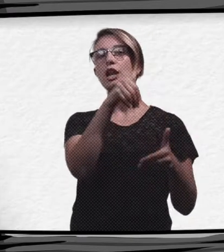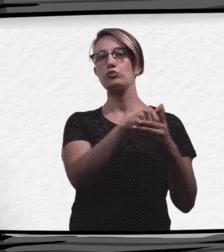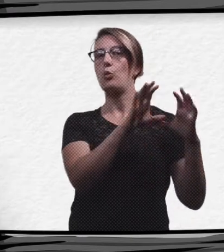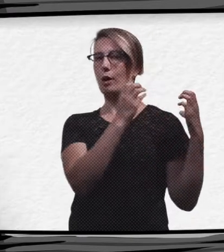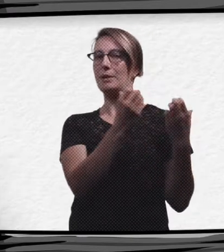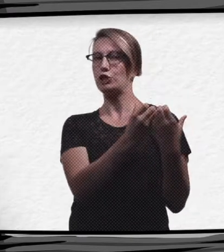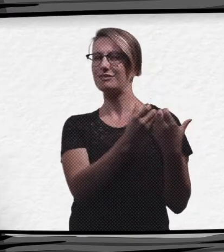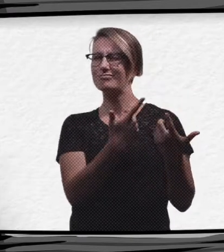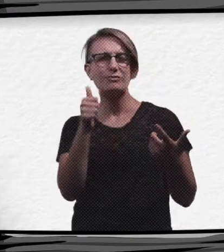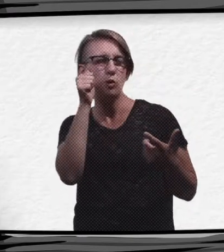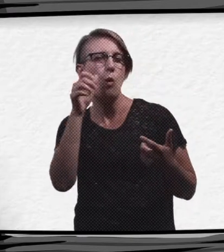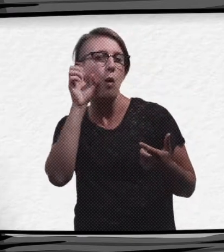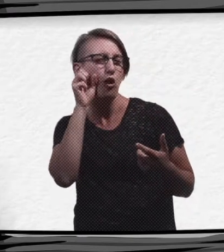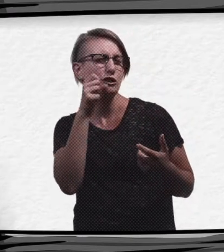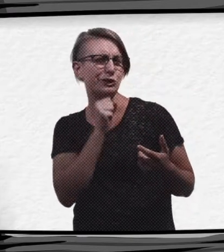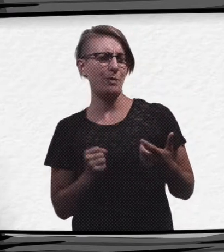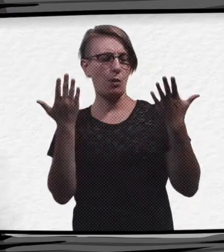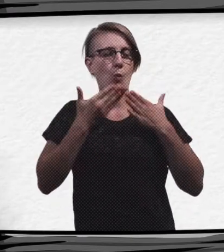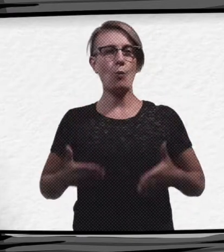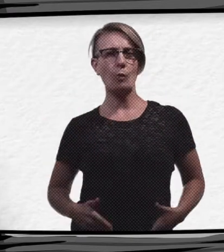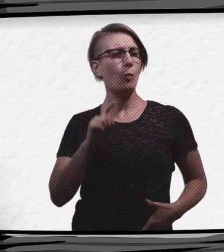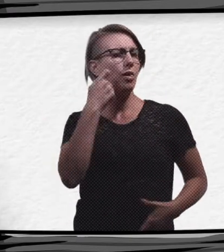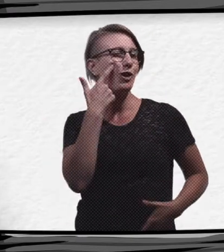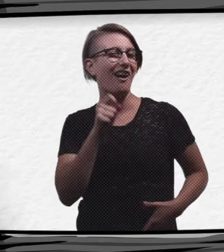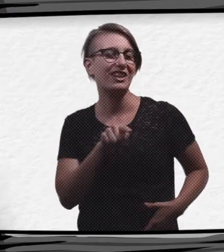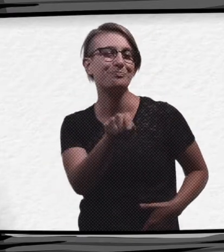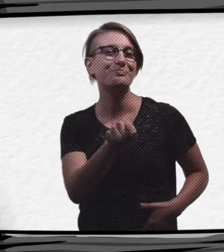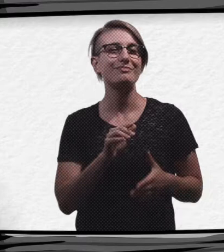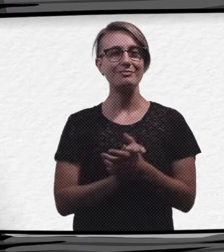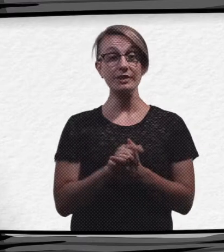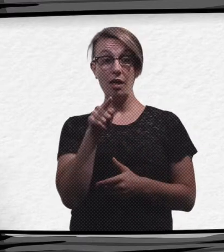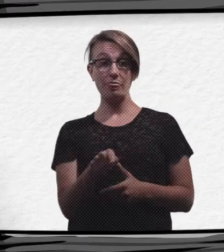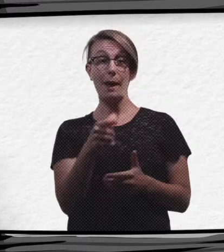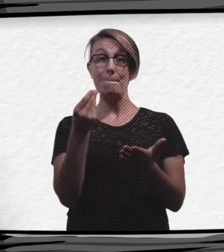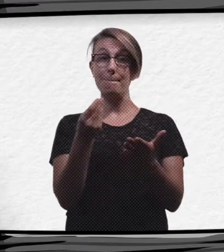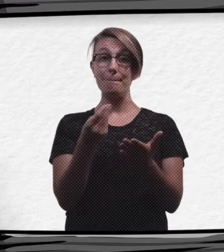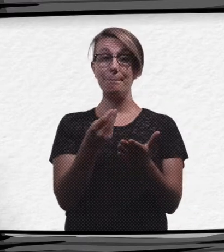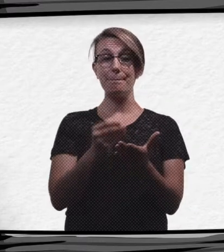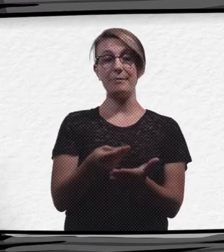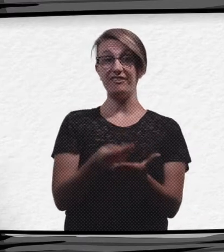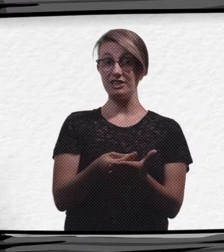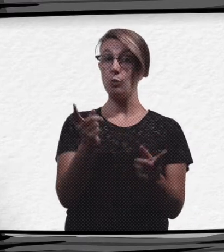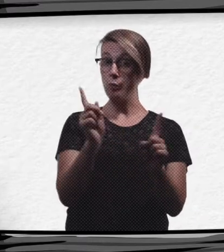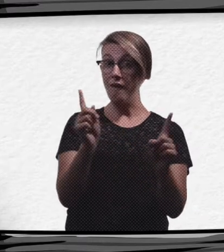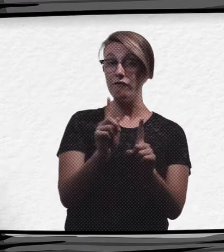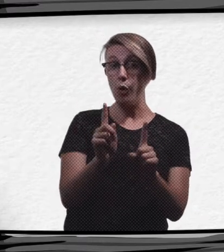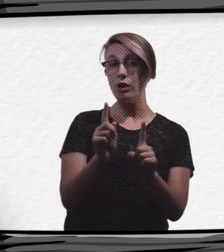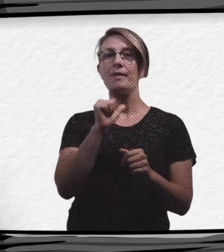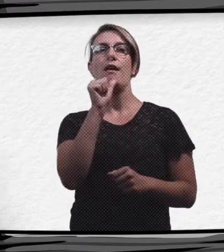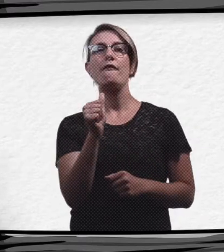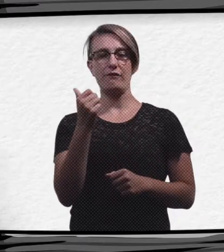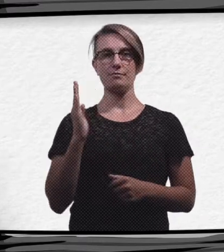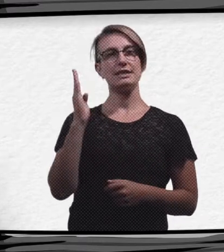Which could be used by any disabled candidate to cover disability-related costs of standing in a general election,